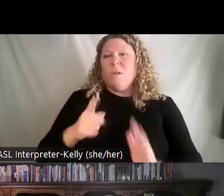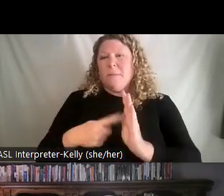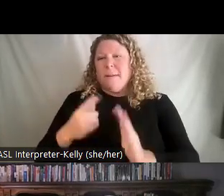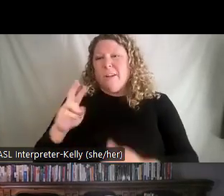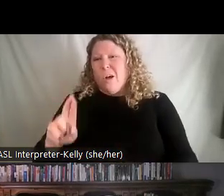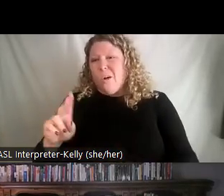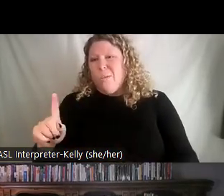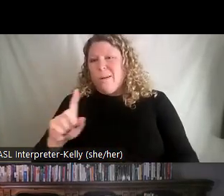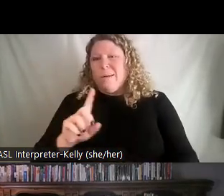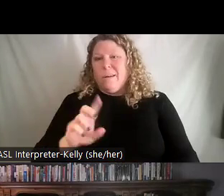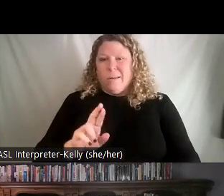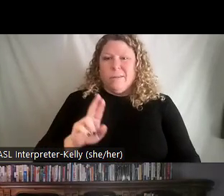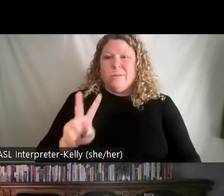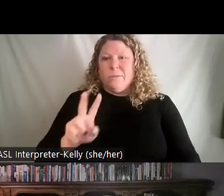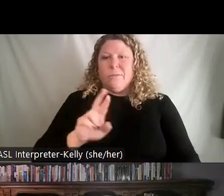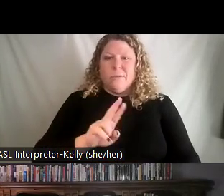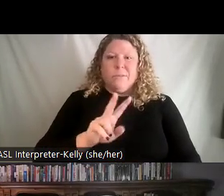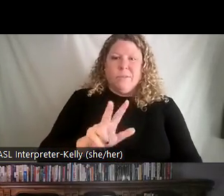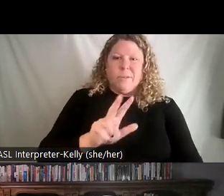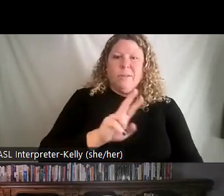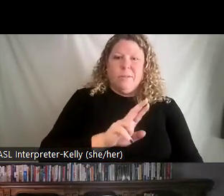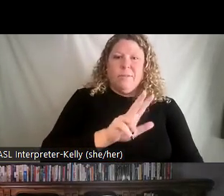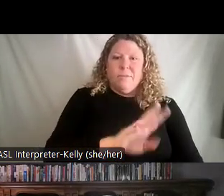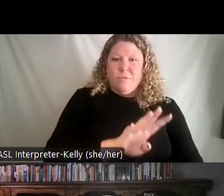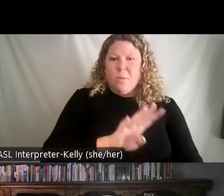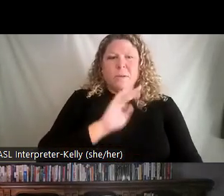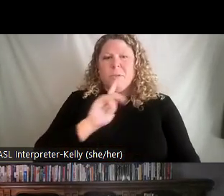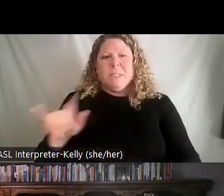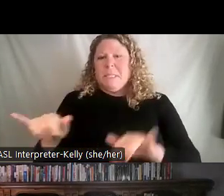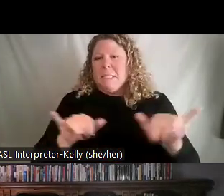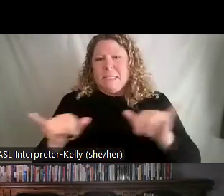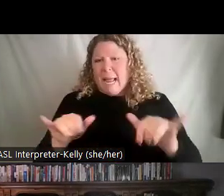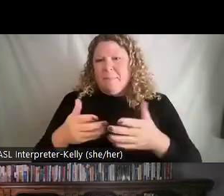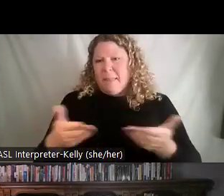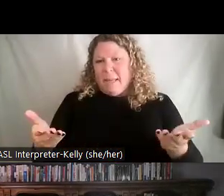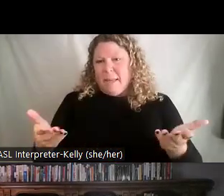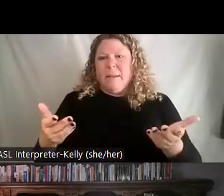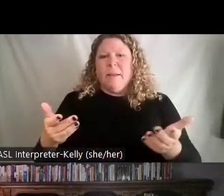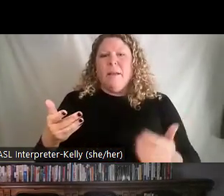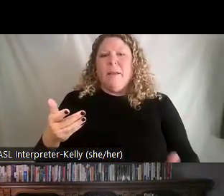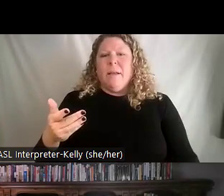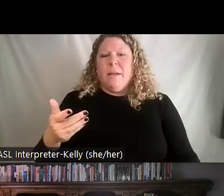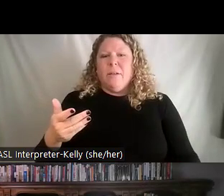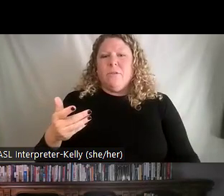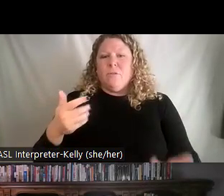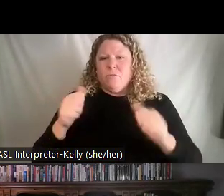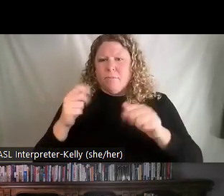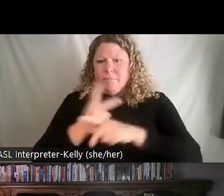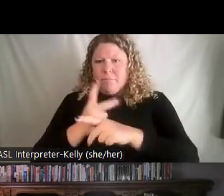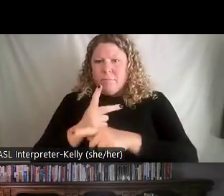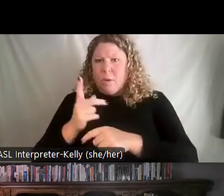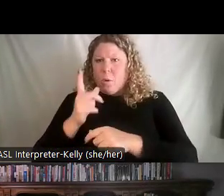essentially, it's the same thing. You're trying to understand where is the follower